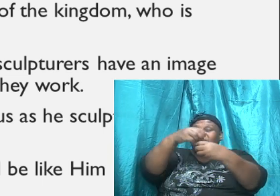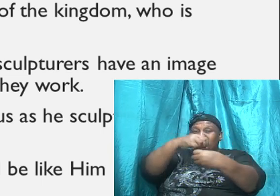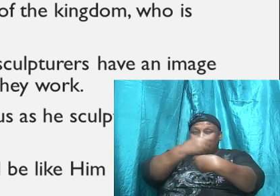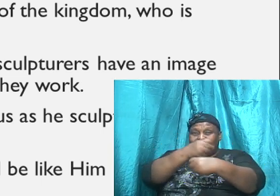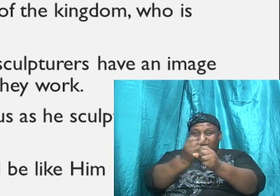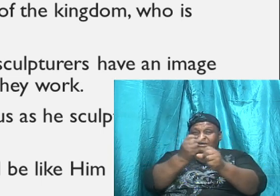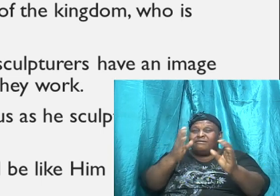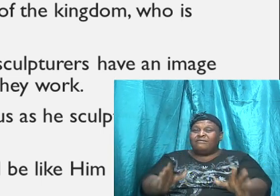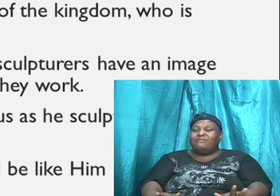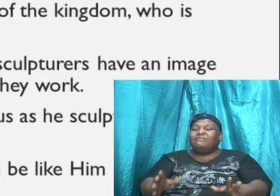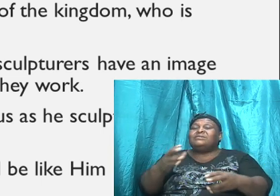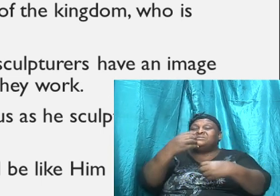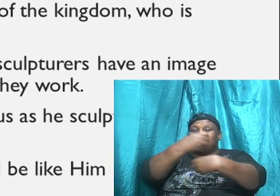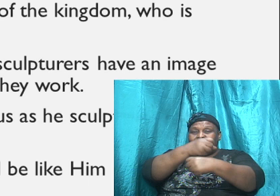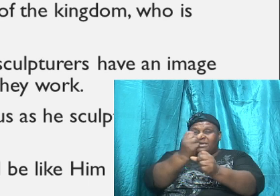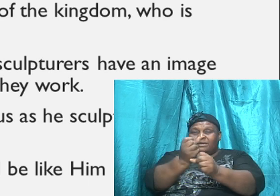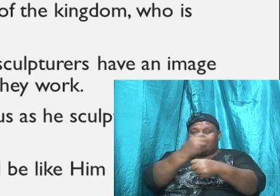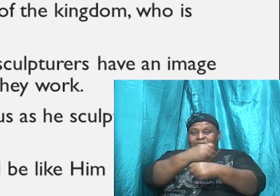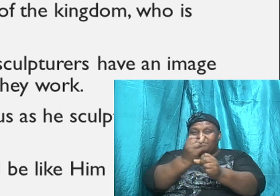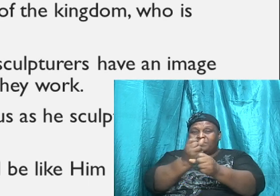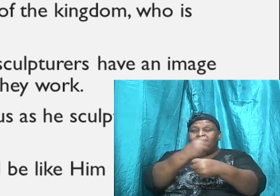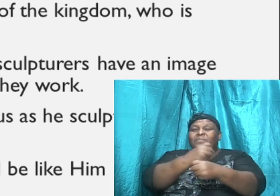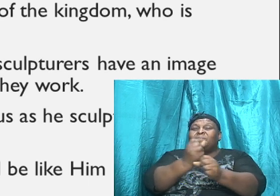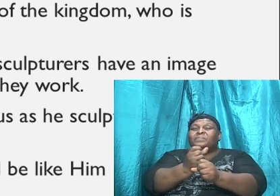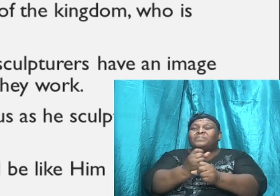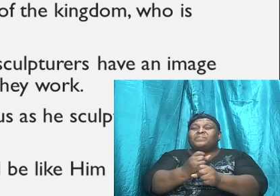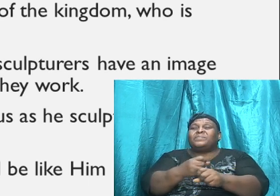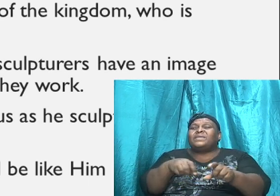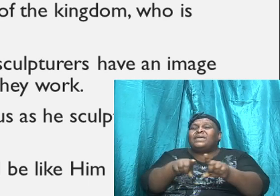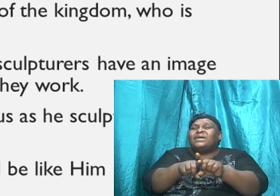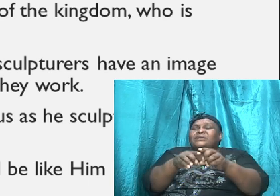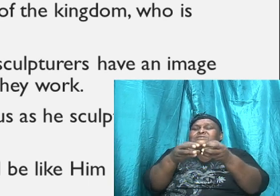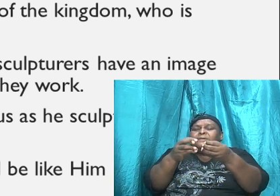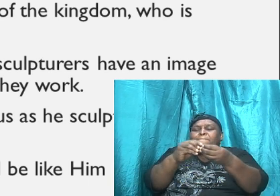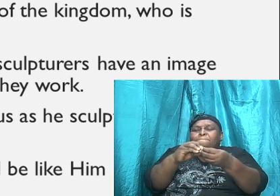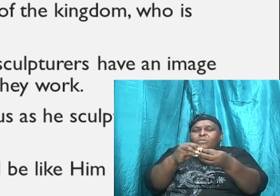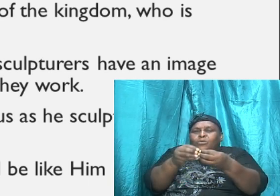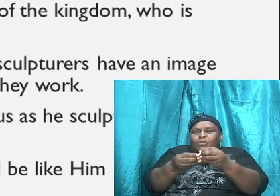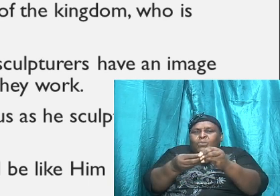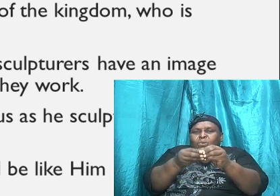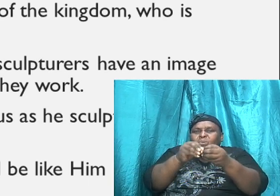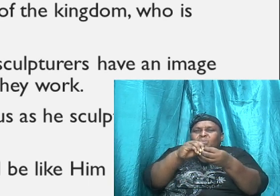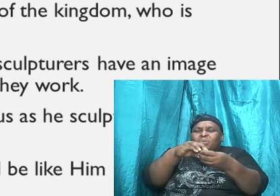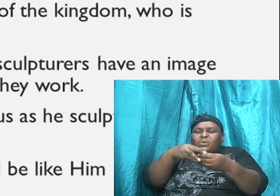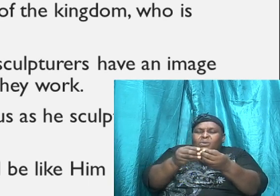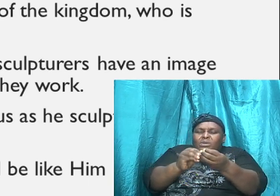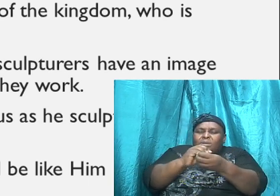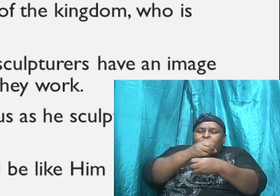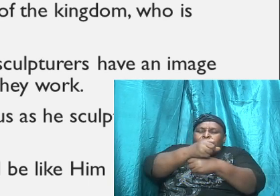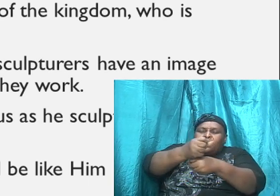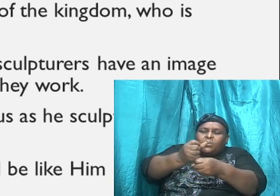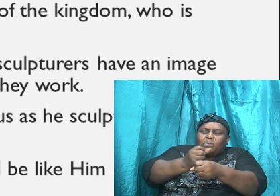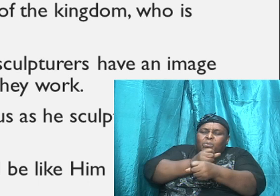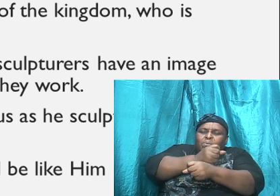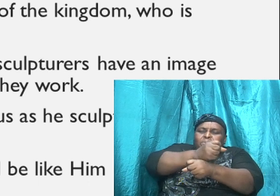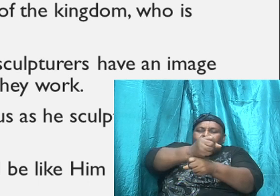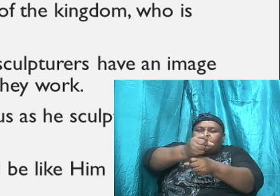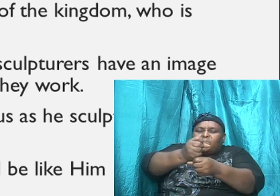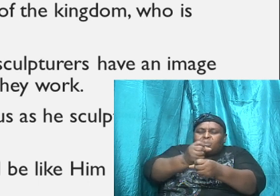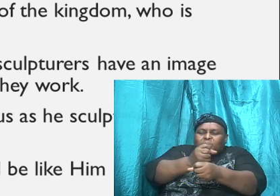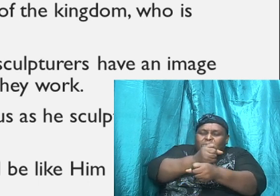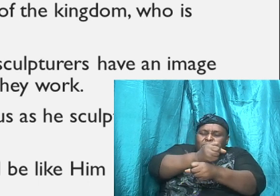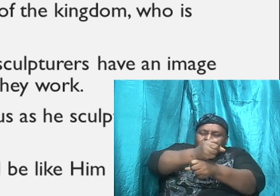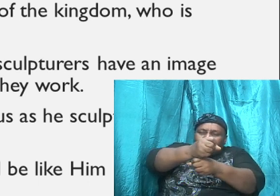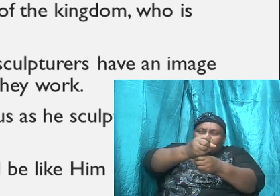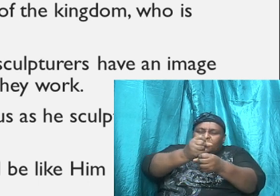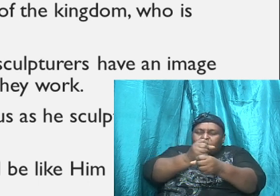And as he as he molds that clay, there is an image